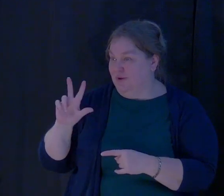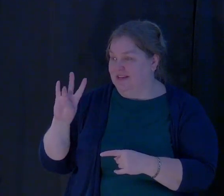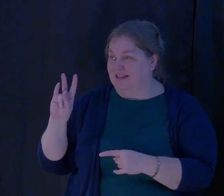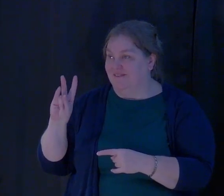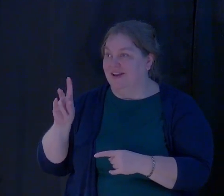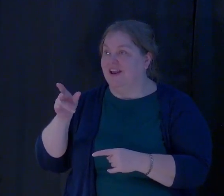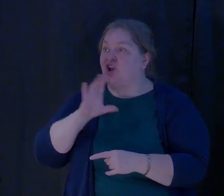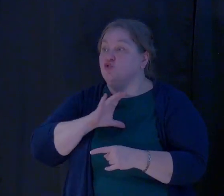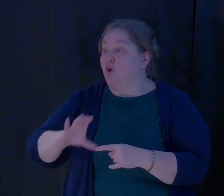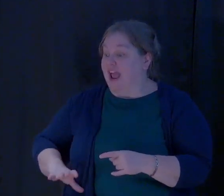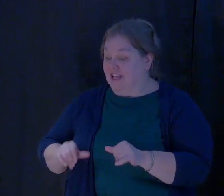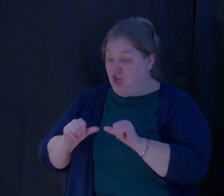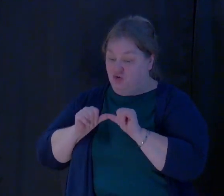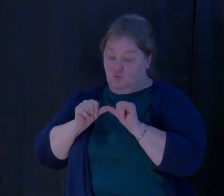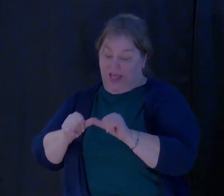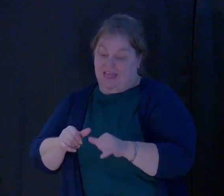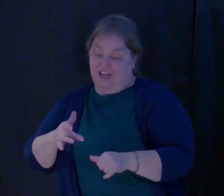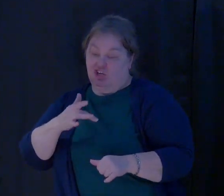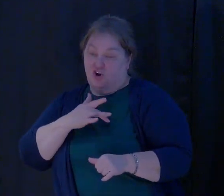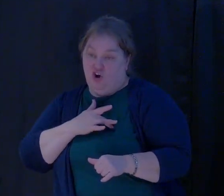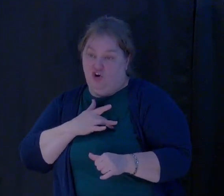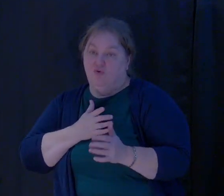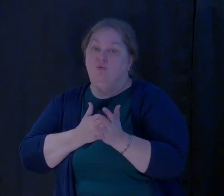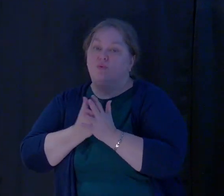Christ may dwell in your hearts through faith.